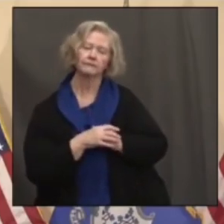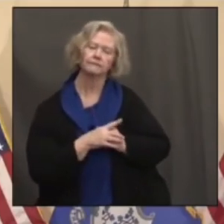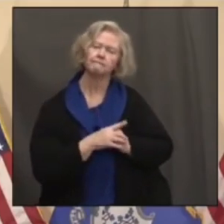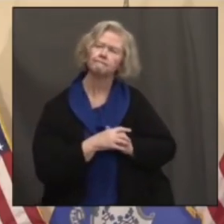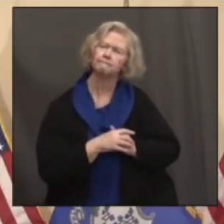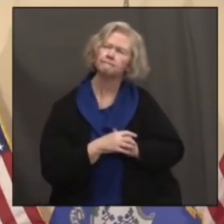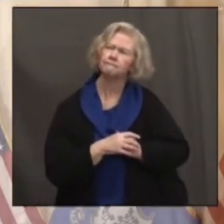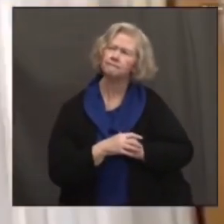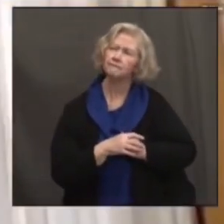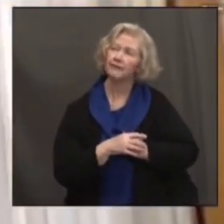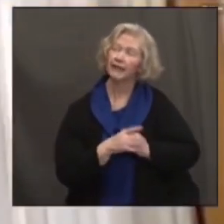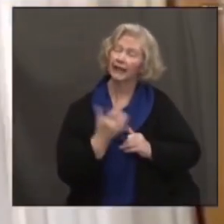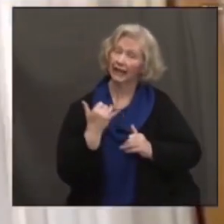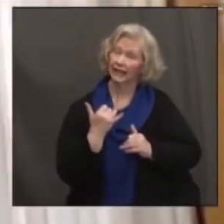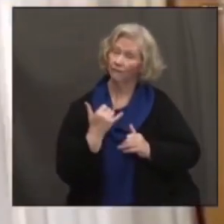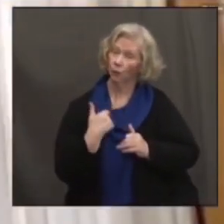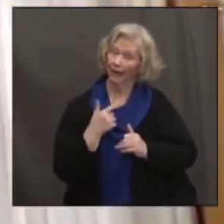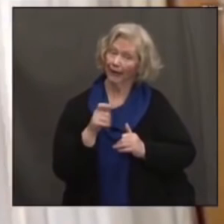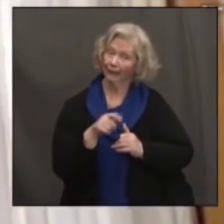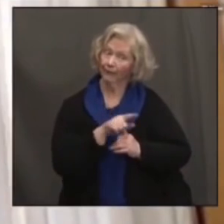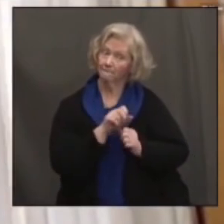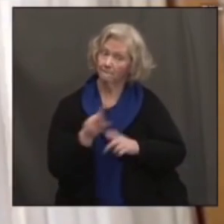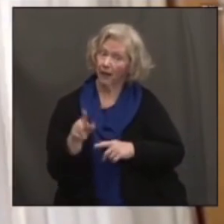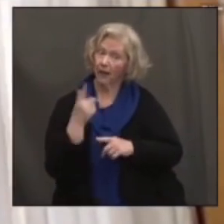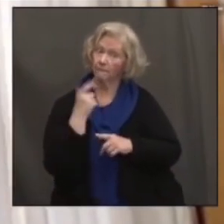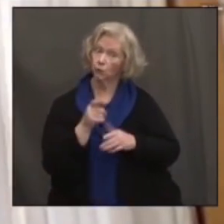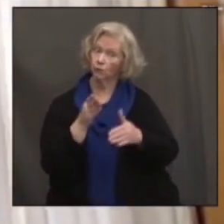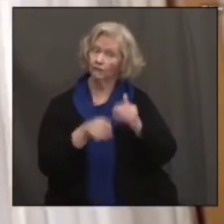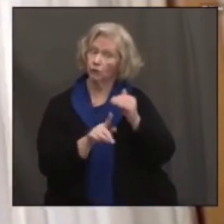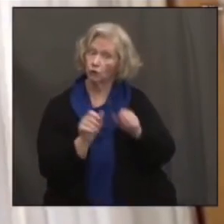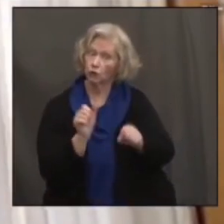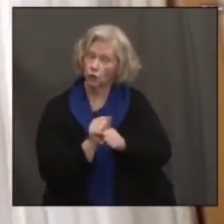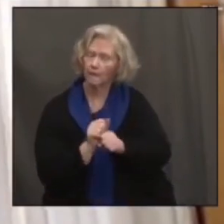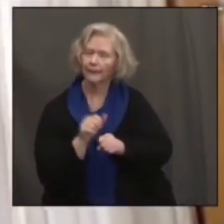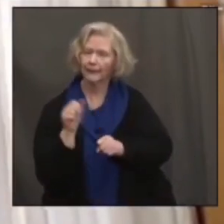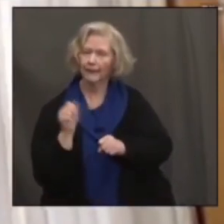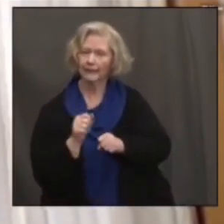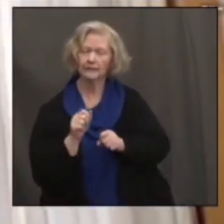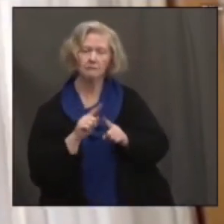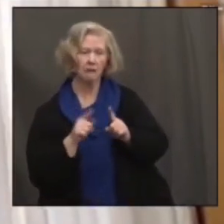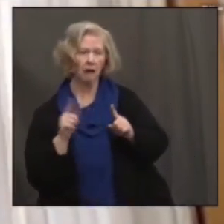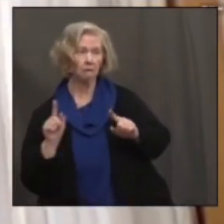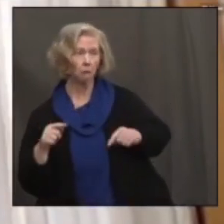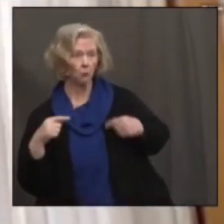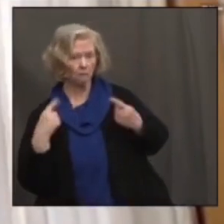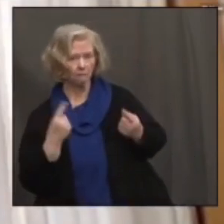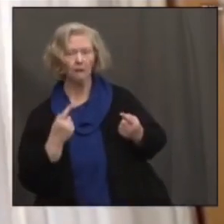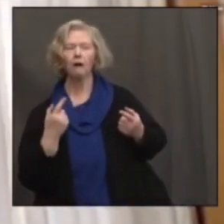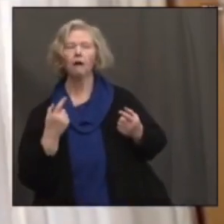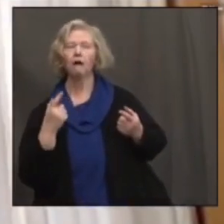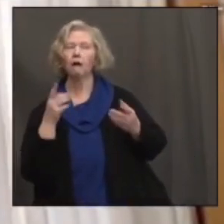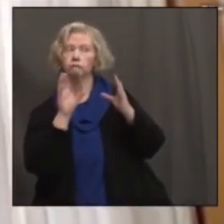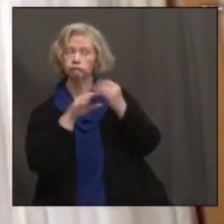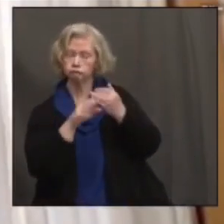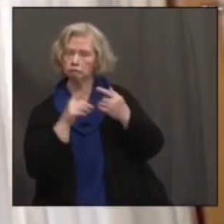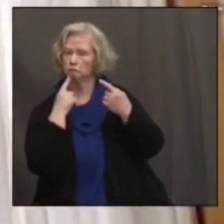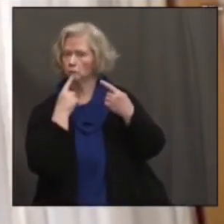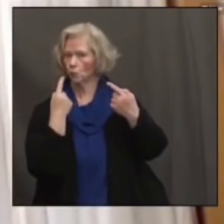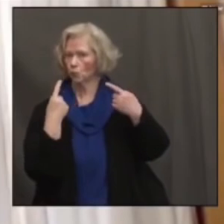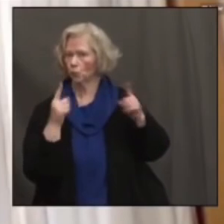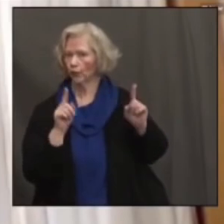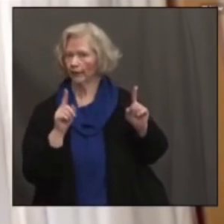If it's required to get the job done, then yes. But we've been extremely productive with a lot of telecommuting over the last